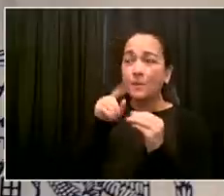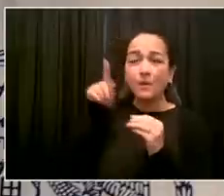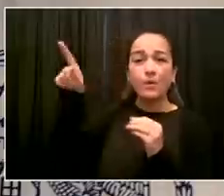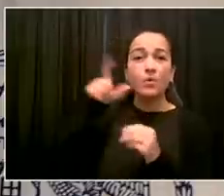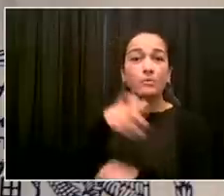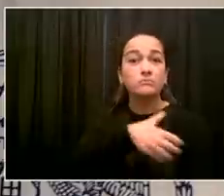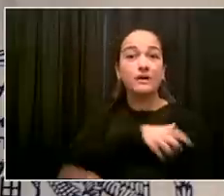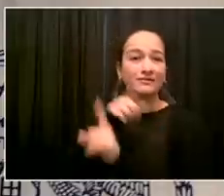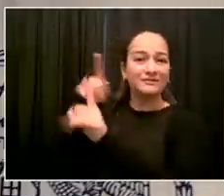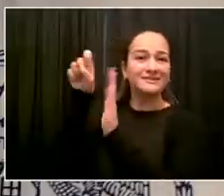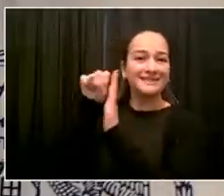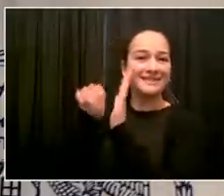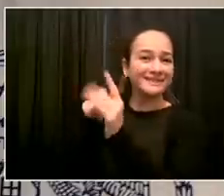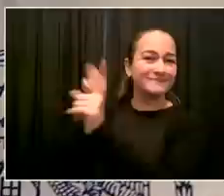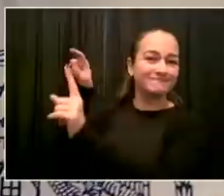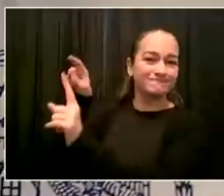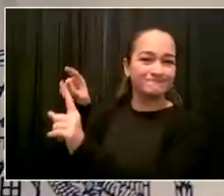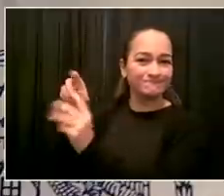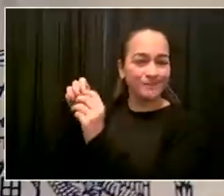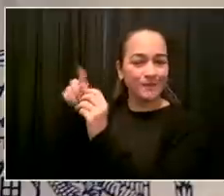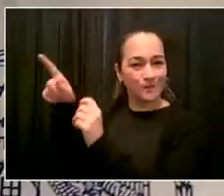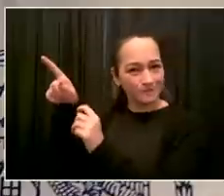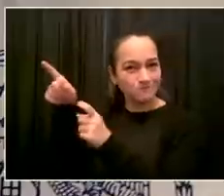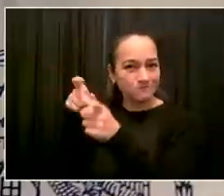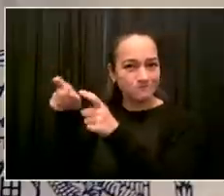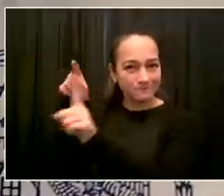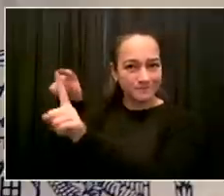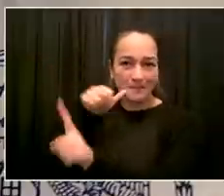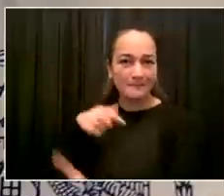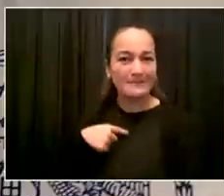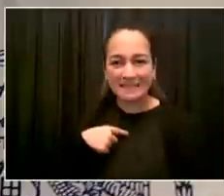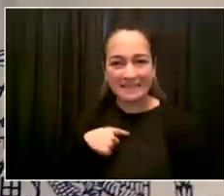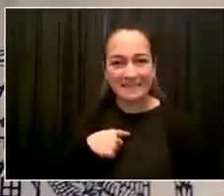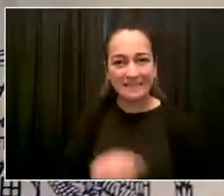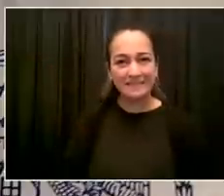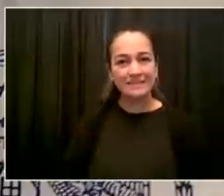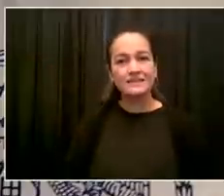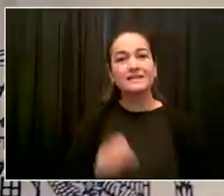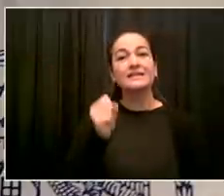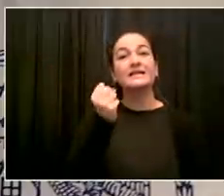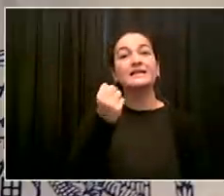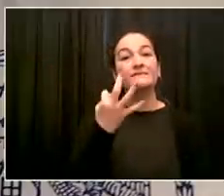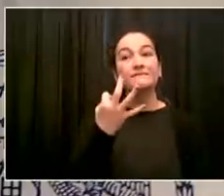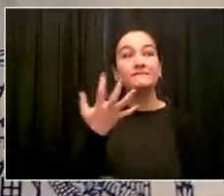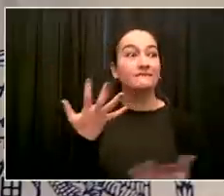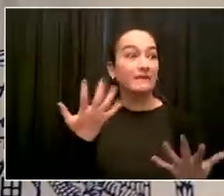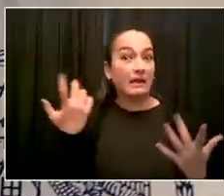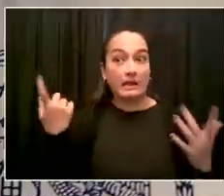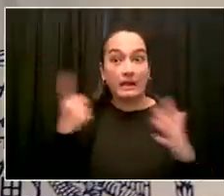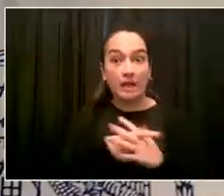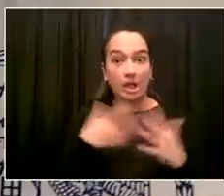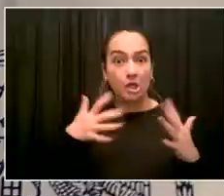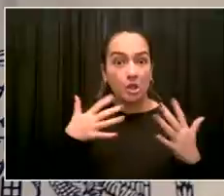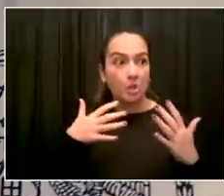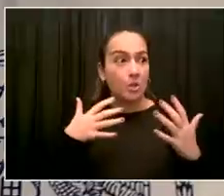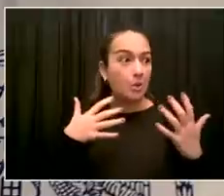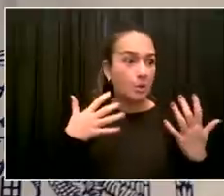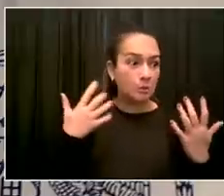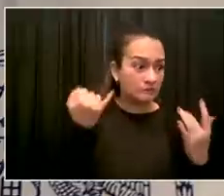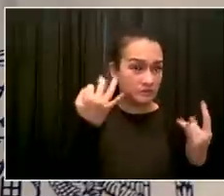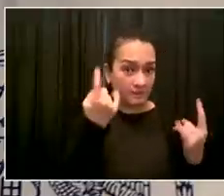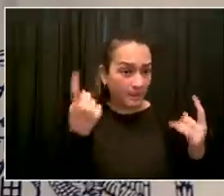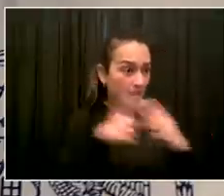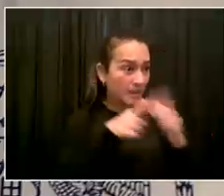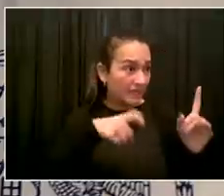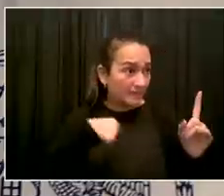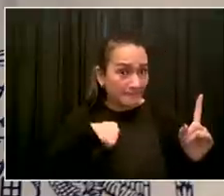will be providing those specific numbers as soon as the evaluation is done. Our next question goes to Emma Fitzsimmons from the